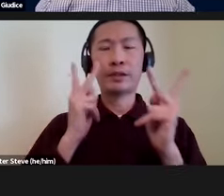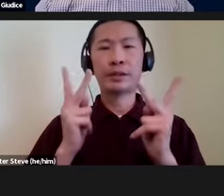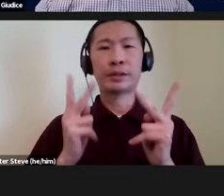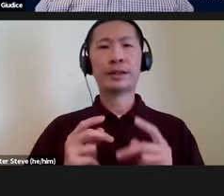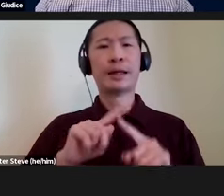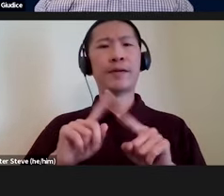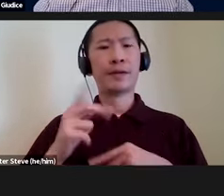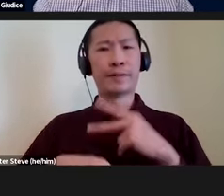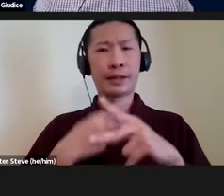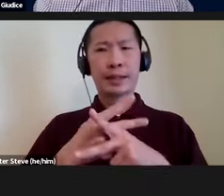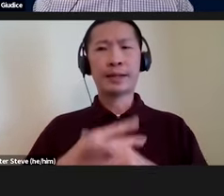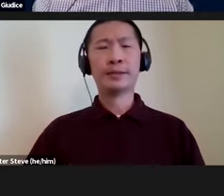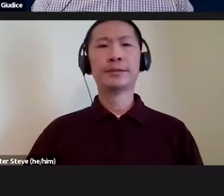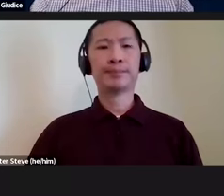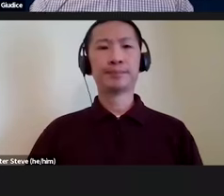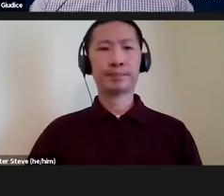kinds.